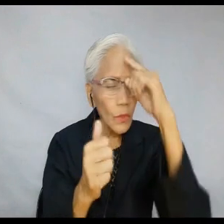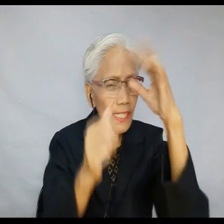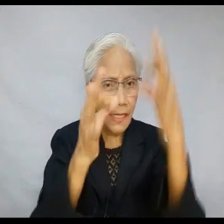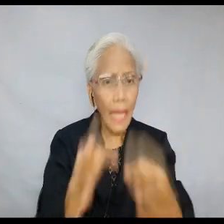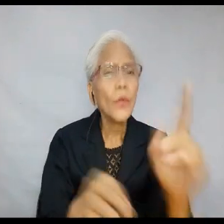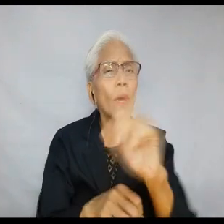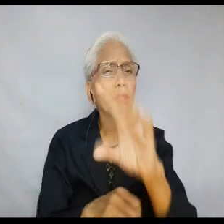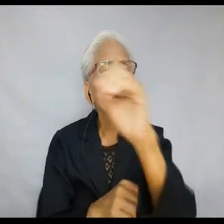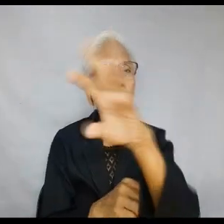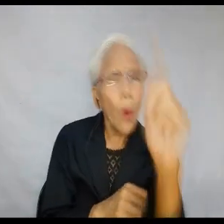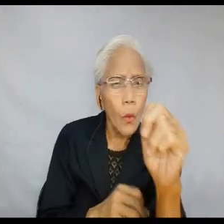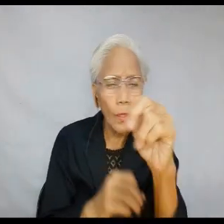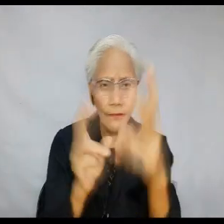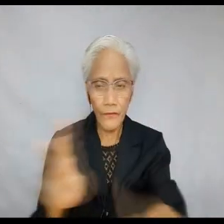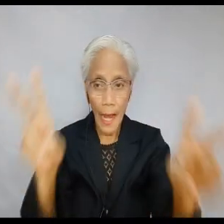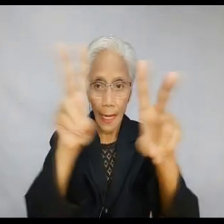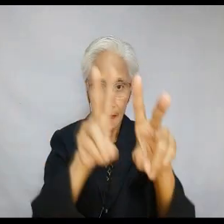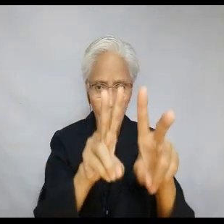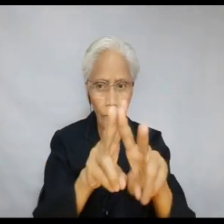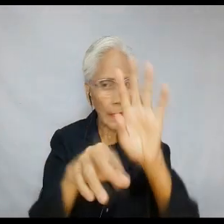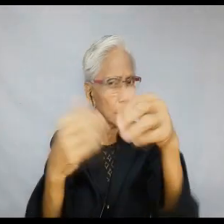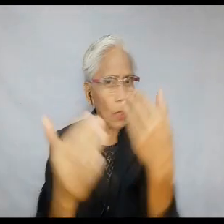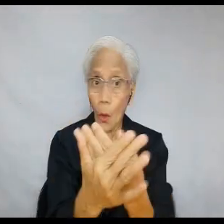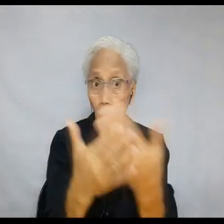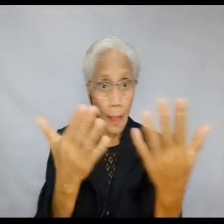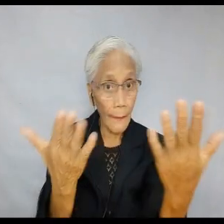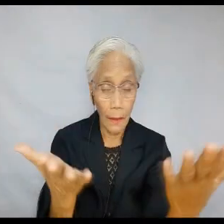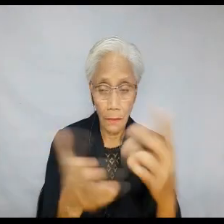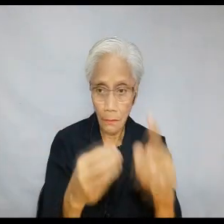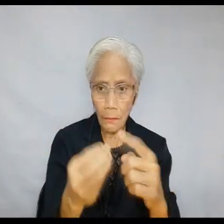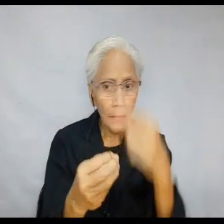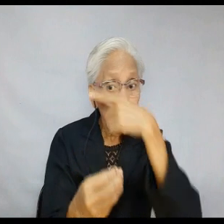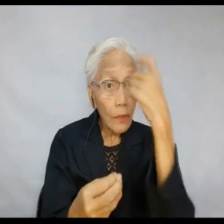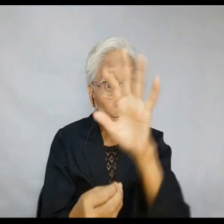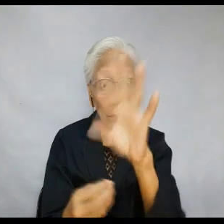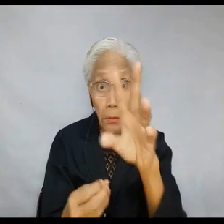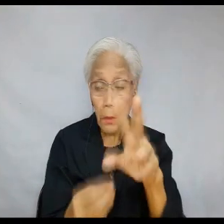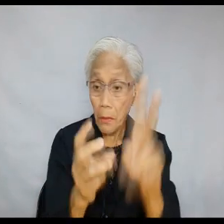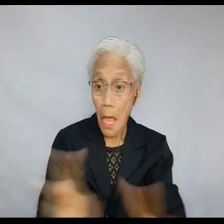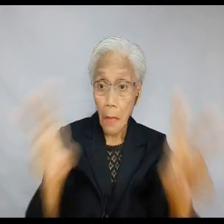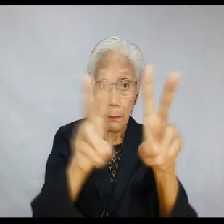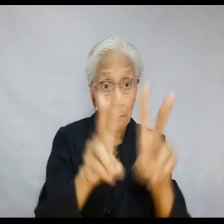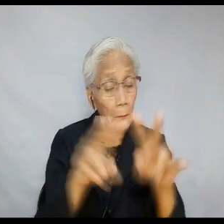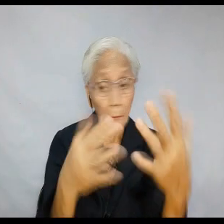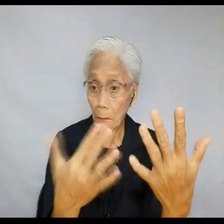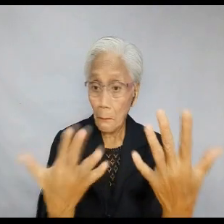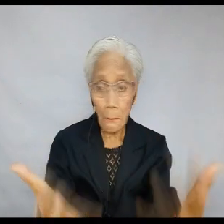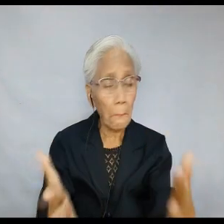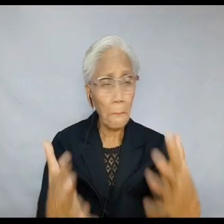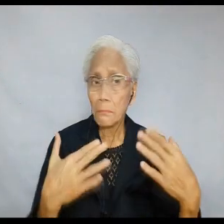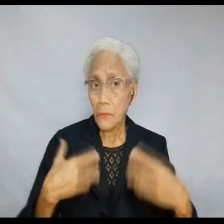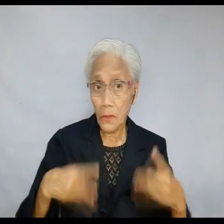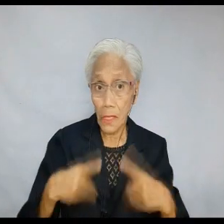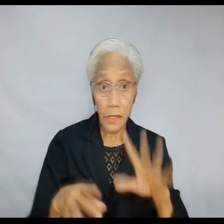mind means to decide on what your own value system is all about. 17. your values